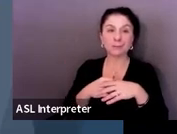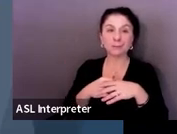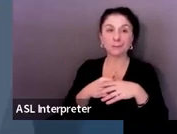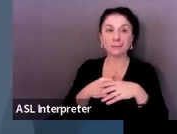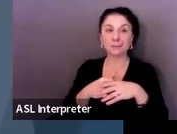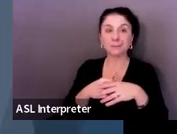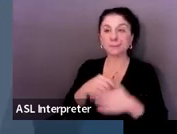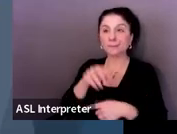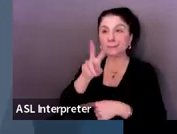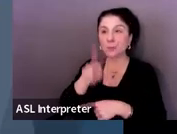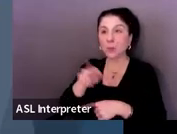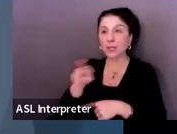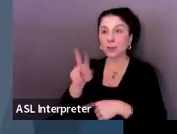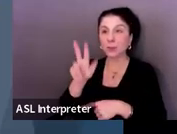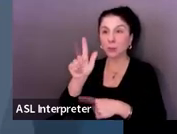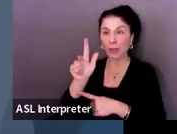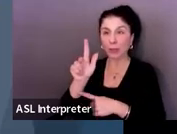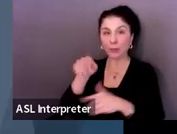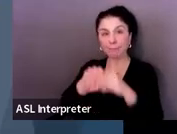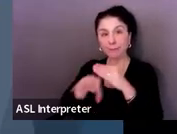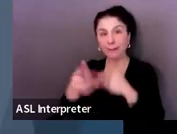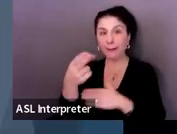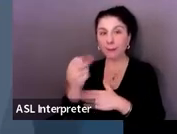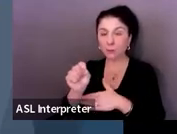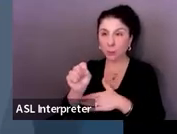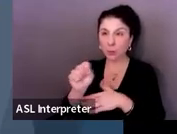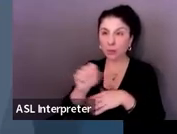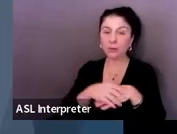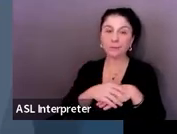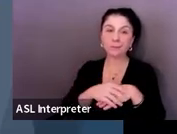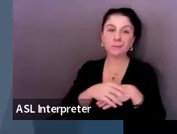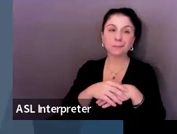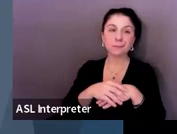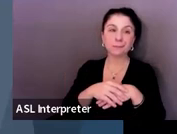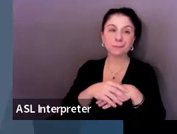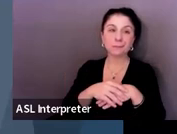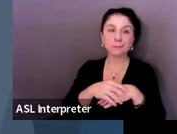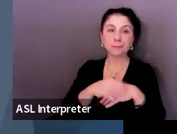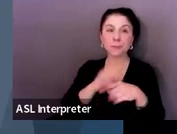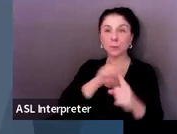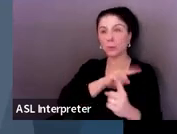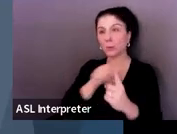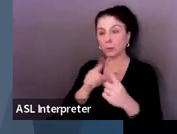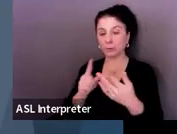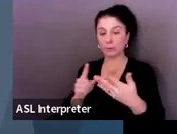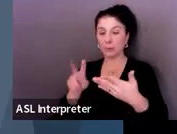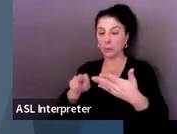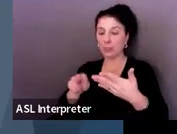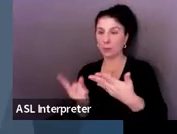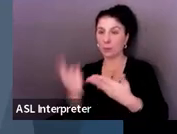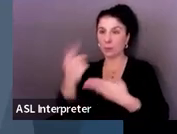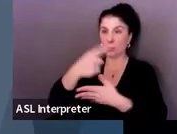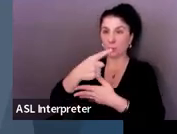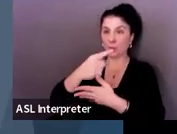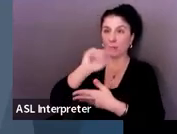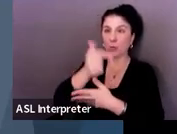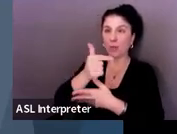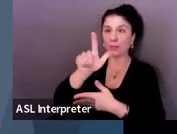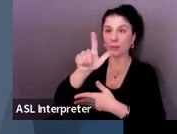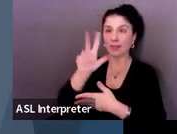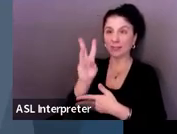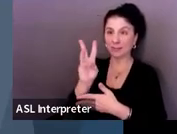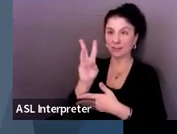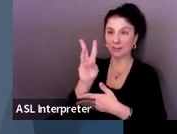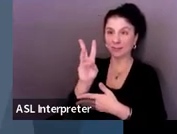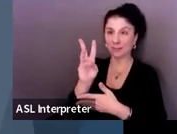in 2022 and gone and was expected to go through 2026. And it's listed out specifically what they